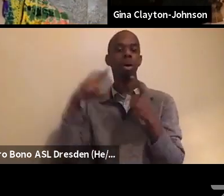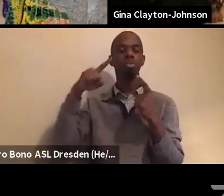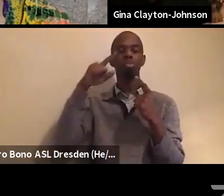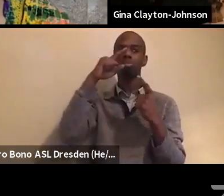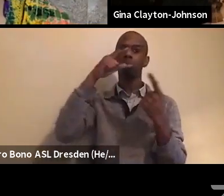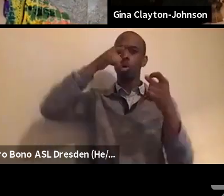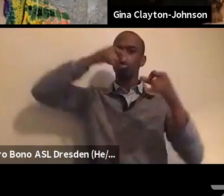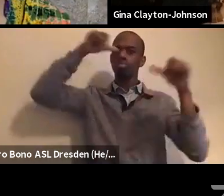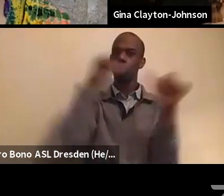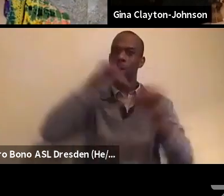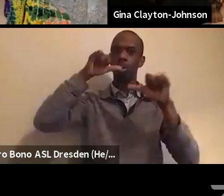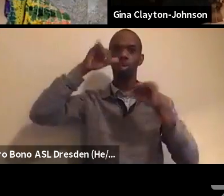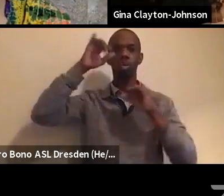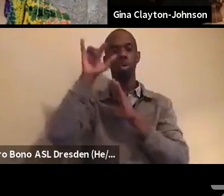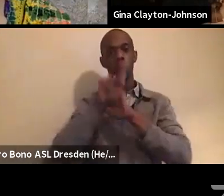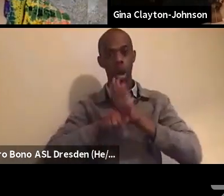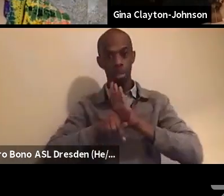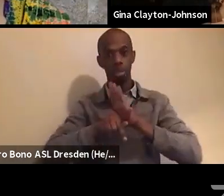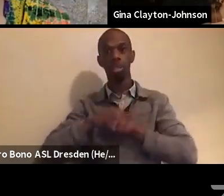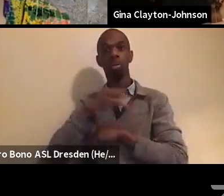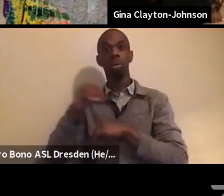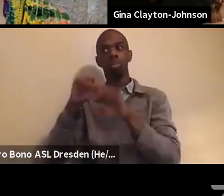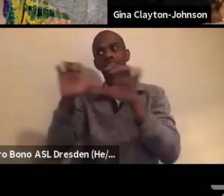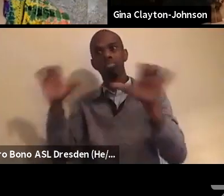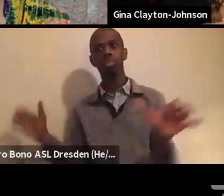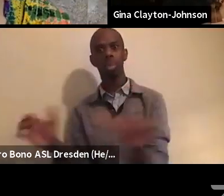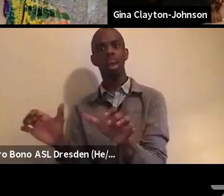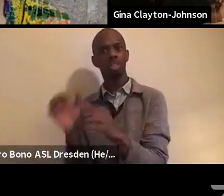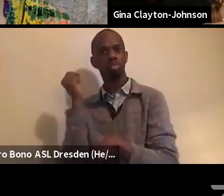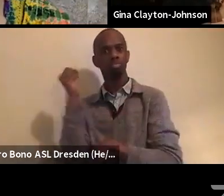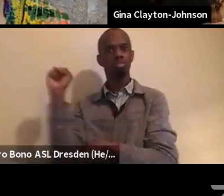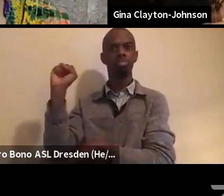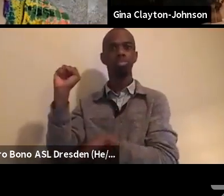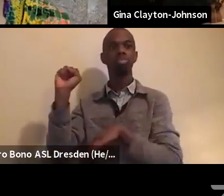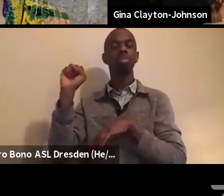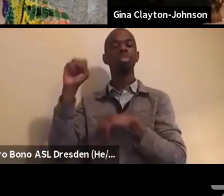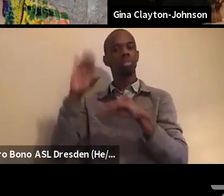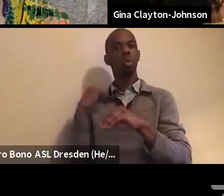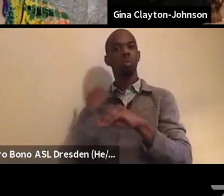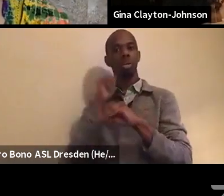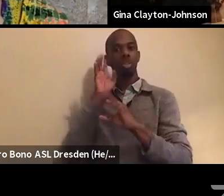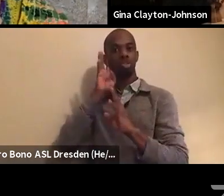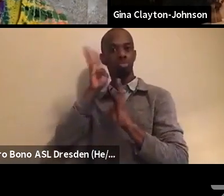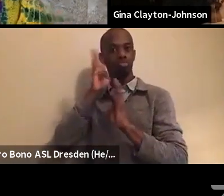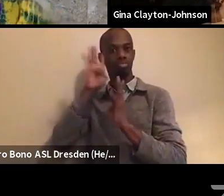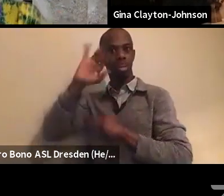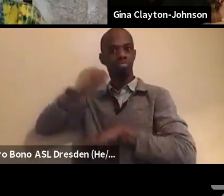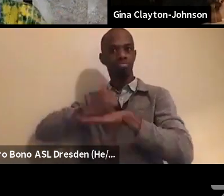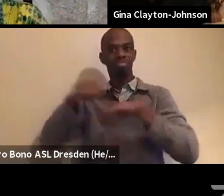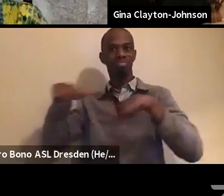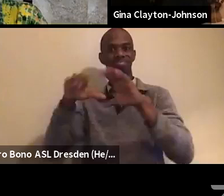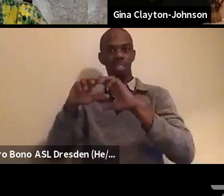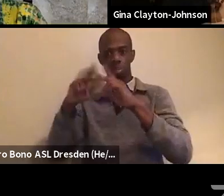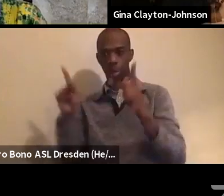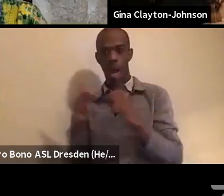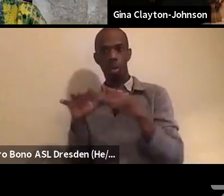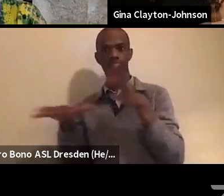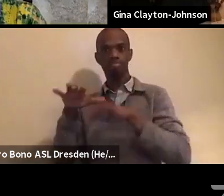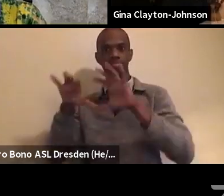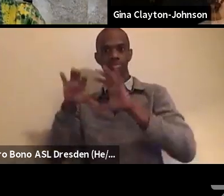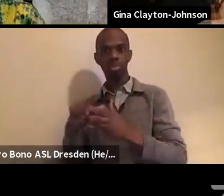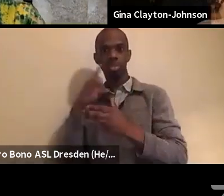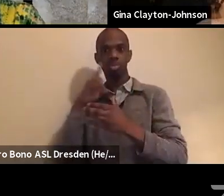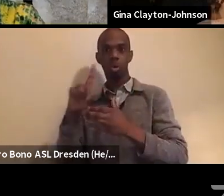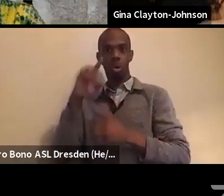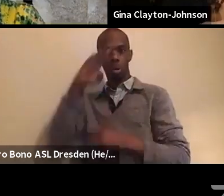could come together to move a Black agenda forward. The Breathe Act is actually, I